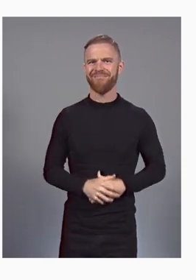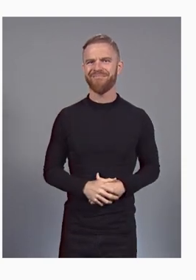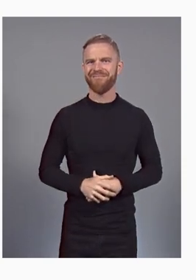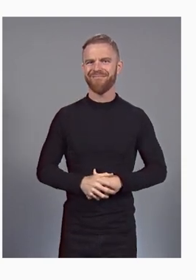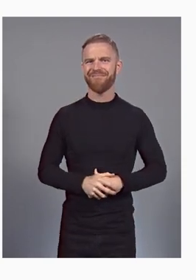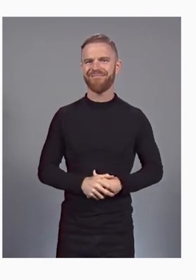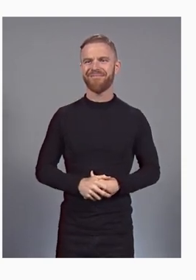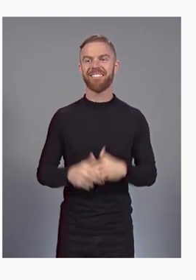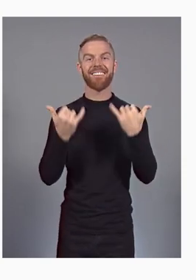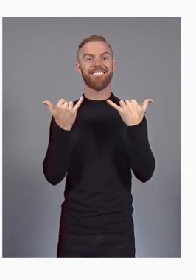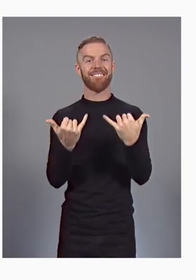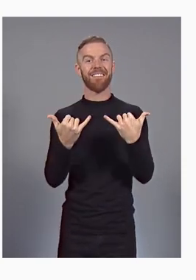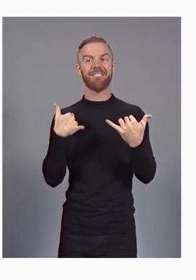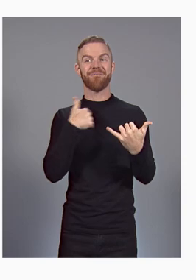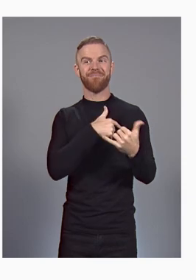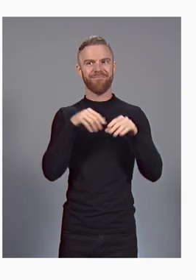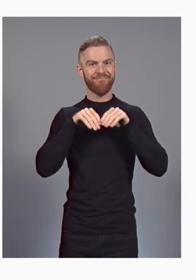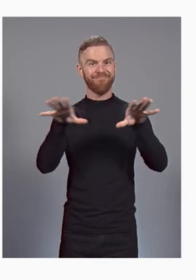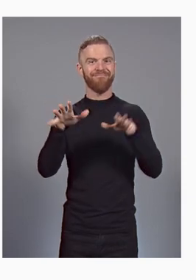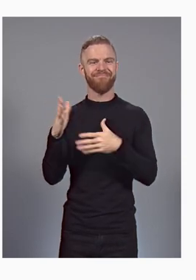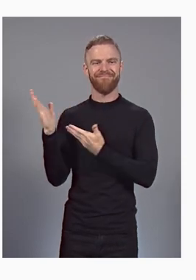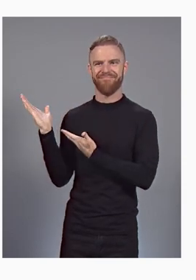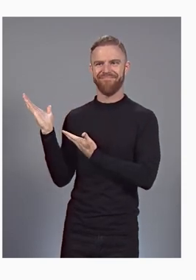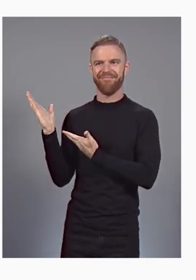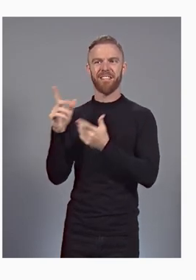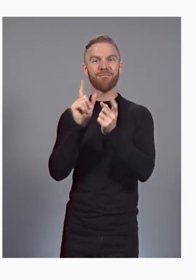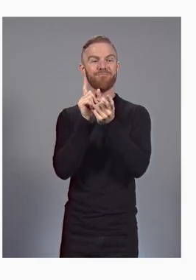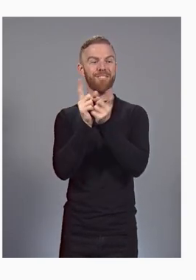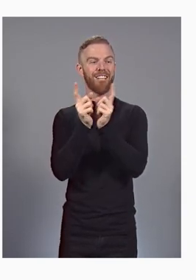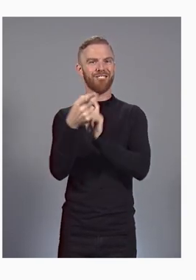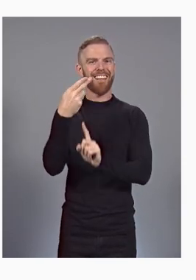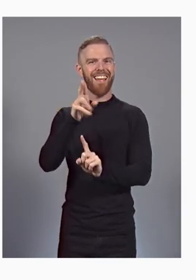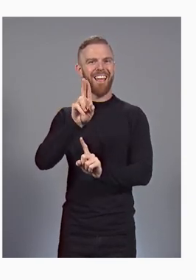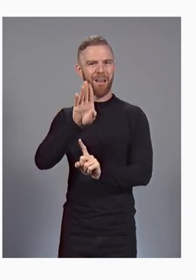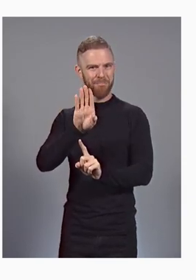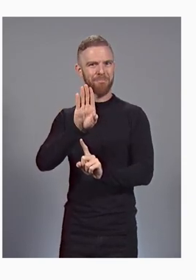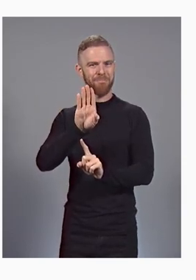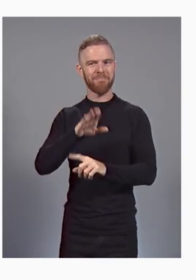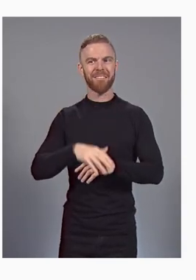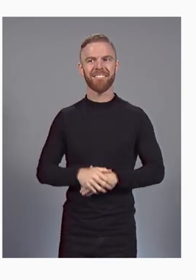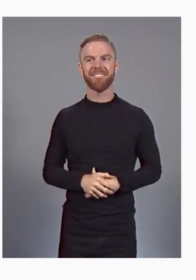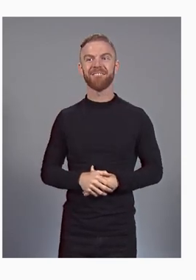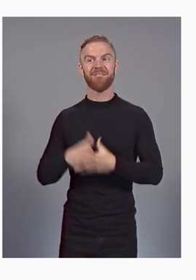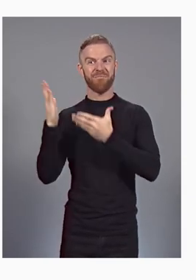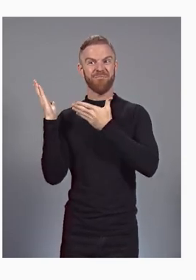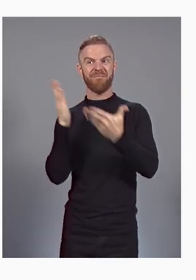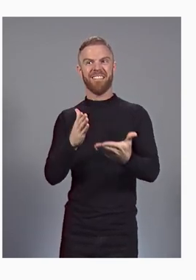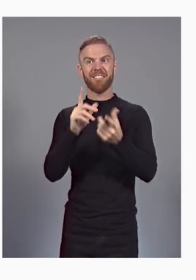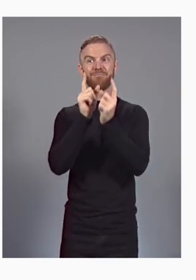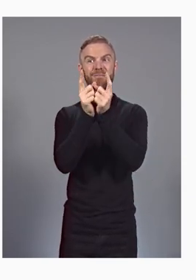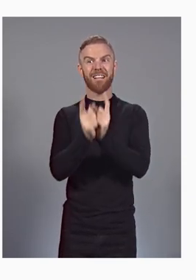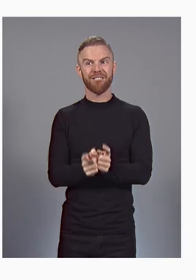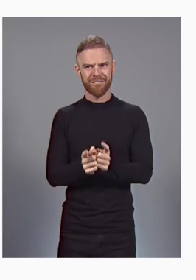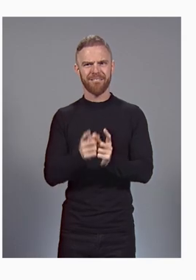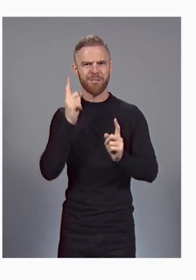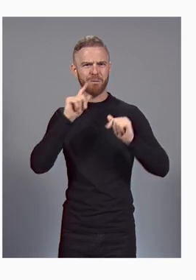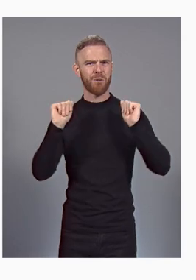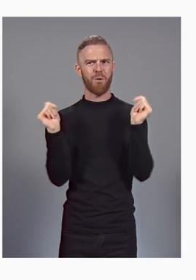Translation Hub to bring these capabilities to deliver translation at scale for all of you.